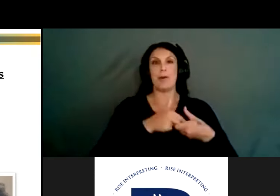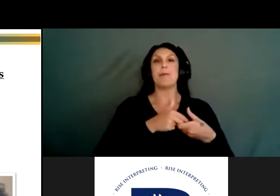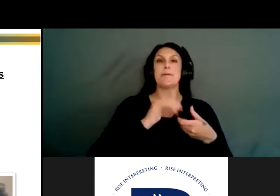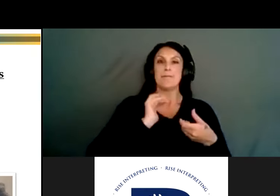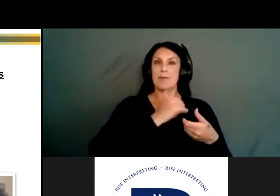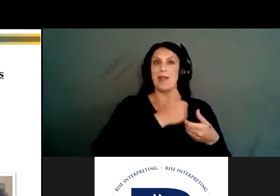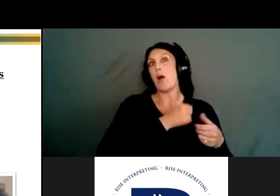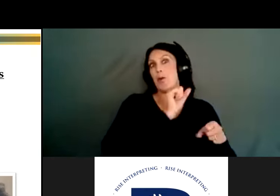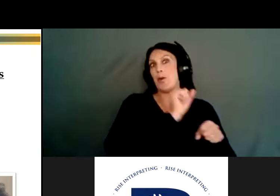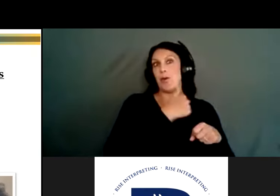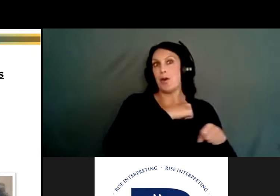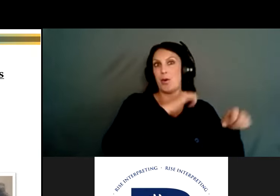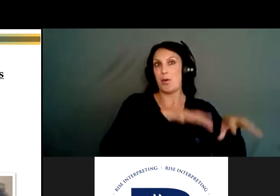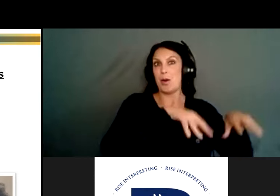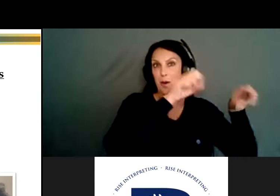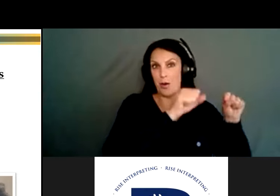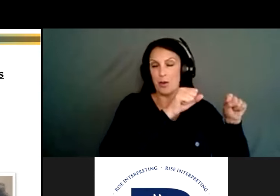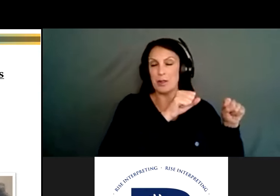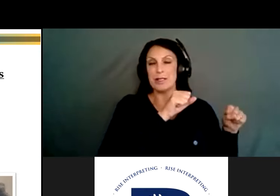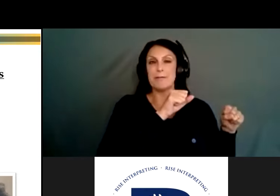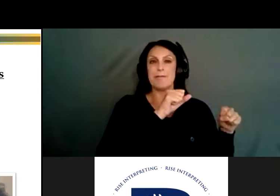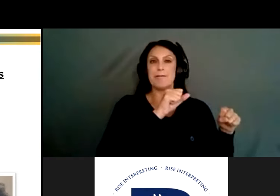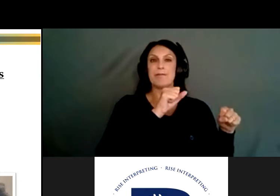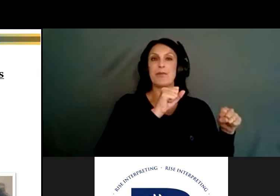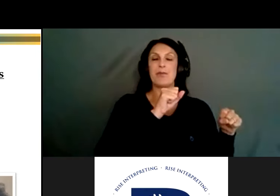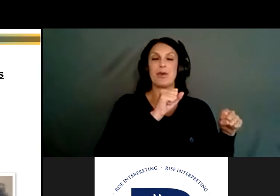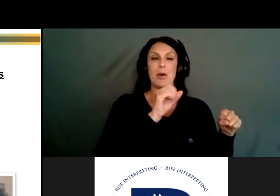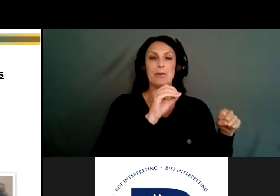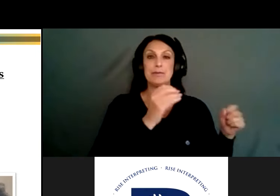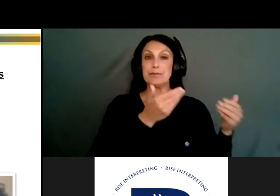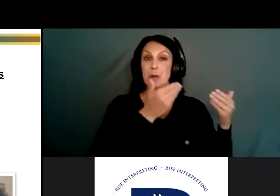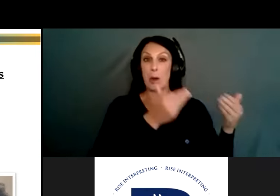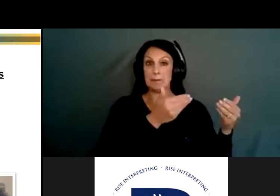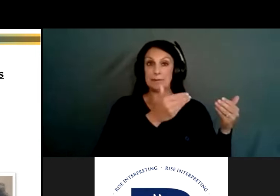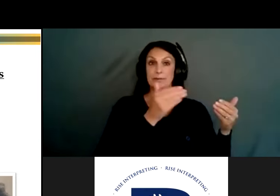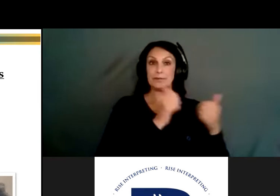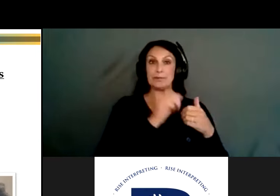work that we are starting with. So, um, I will. Oh,